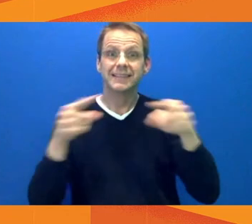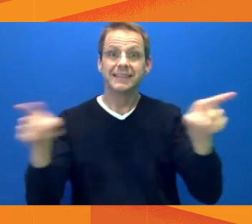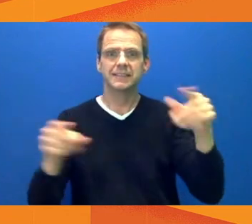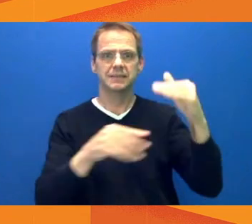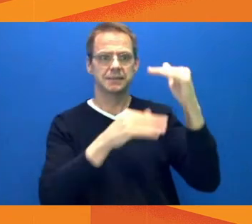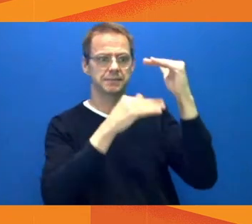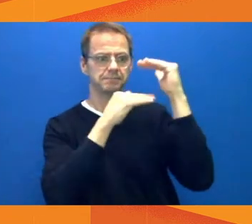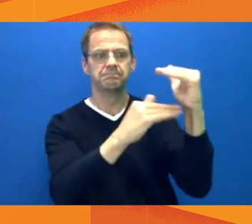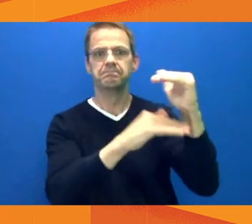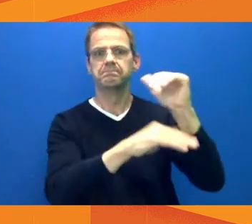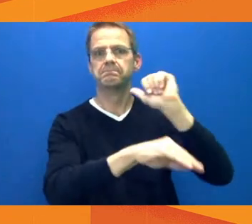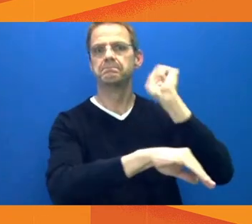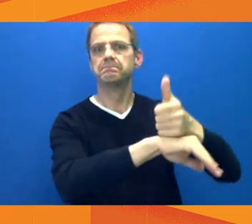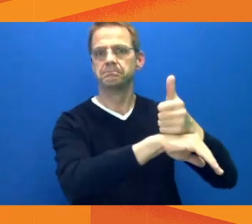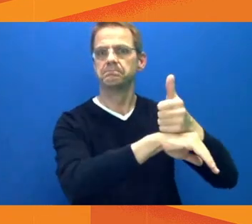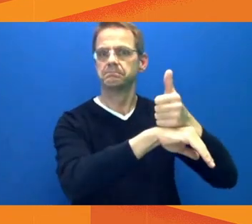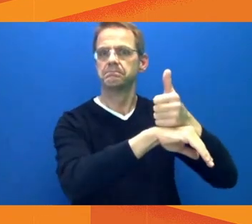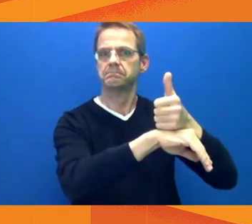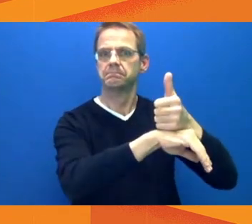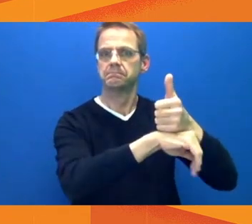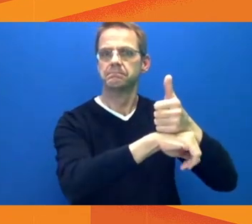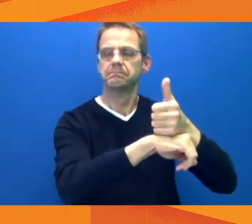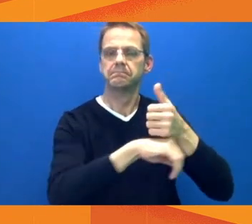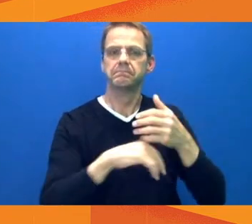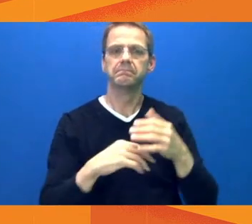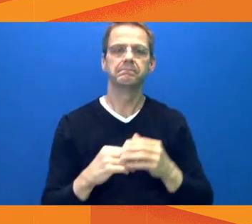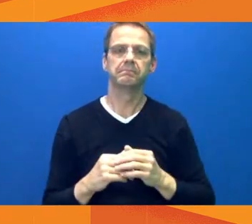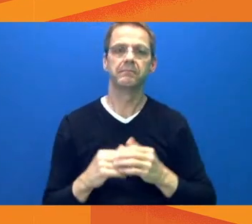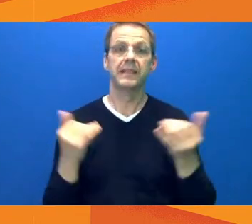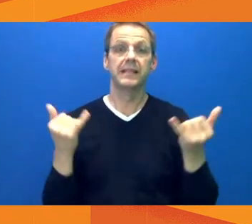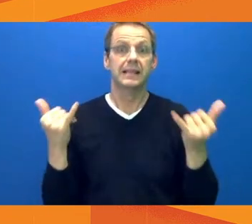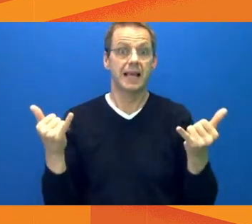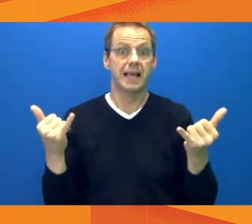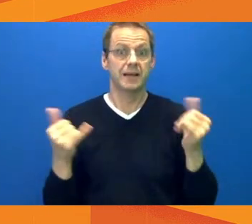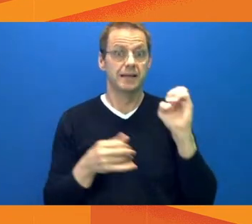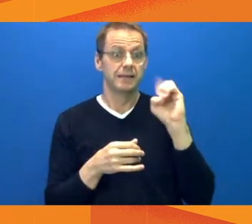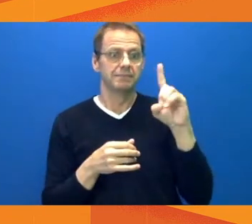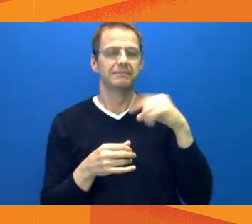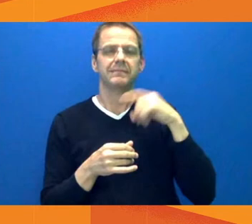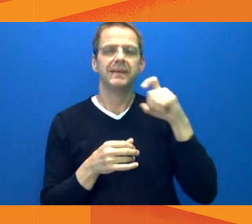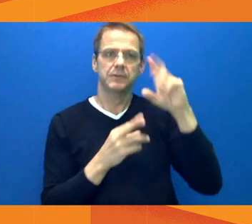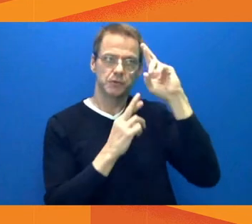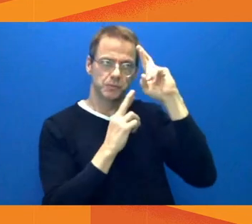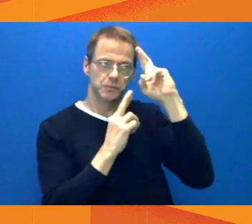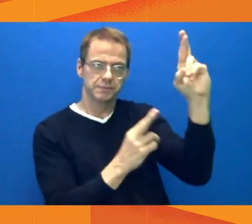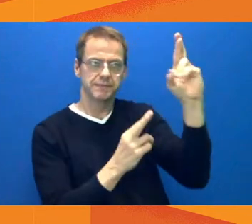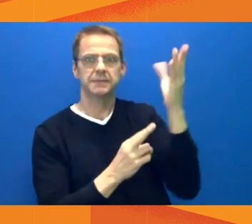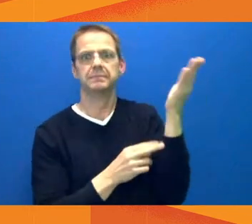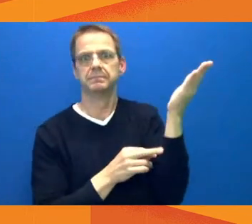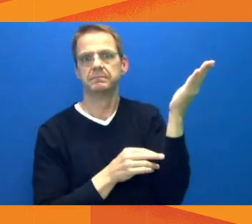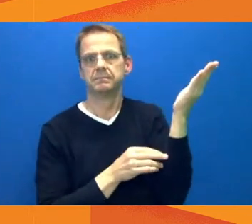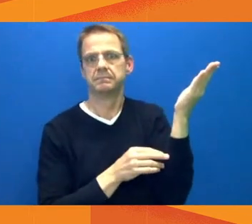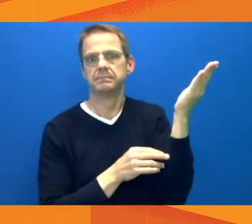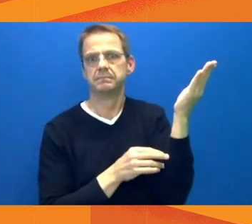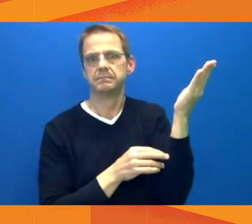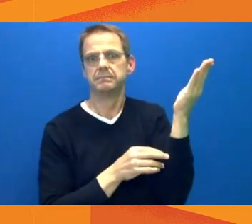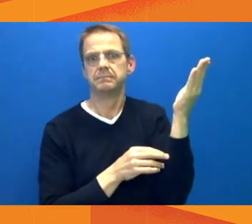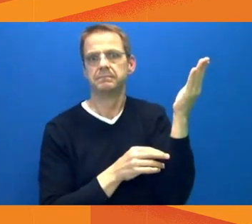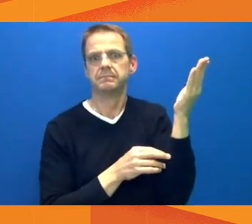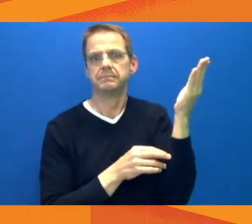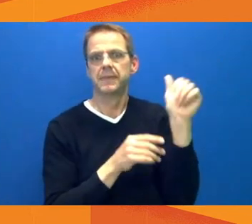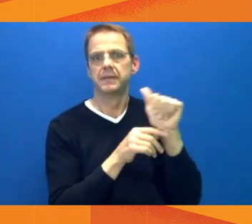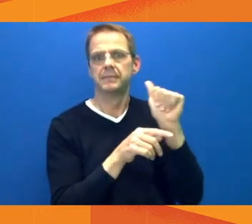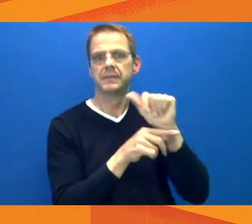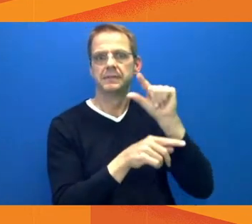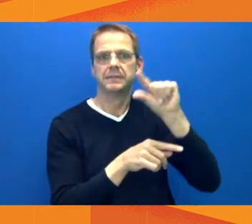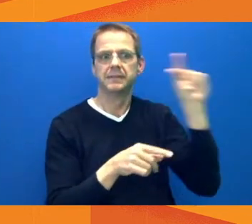The City is trying to get the right balance, too. We have canceled our all indoor recreation activities to meet the public